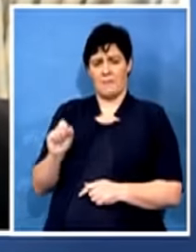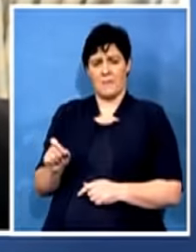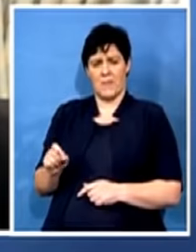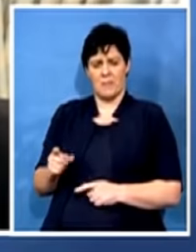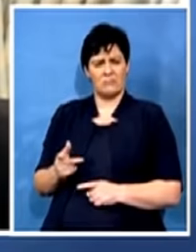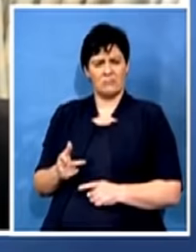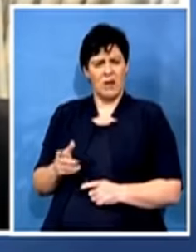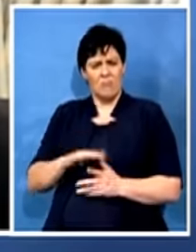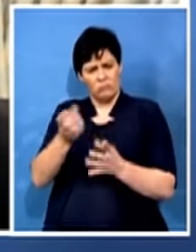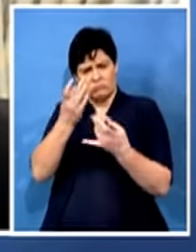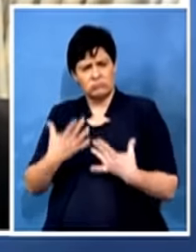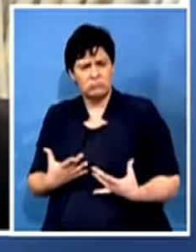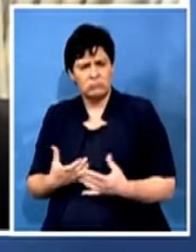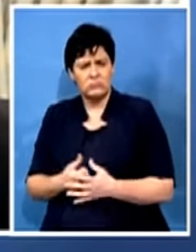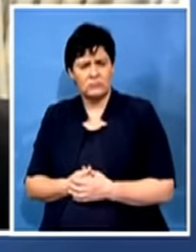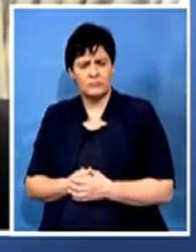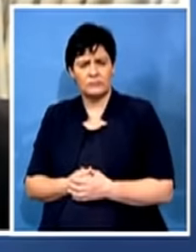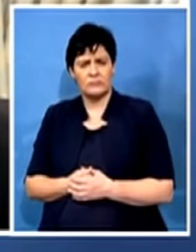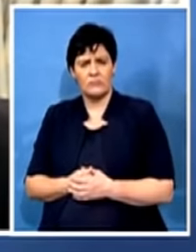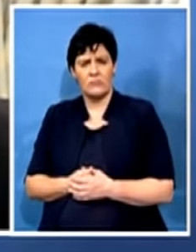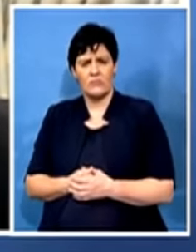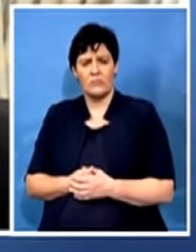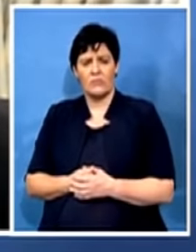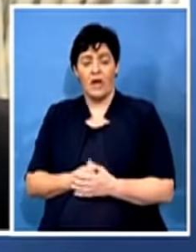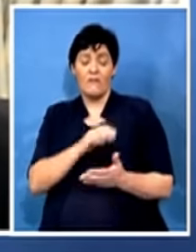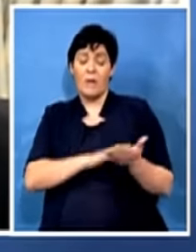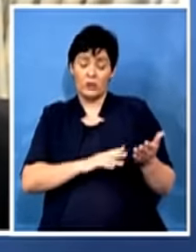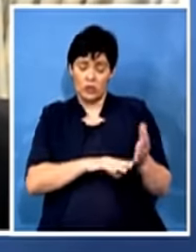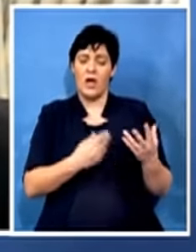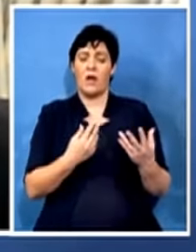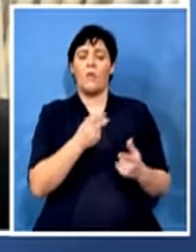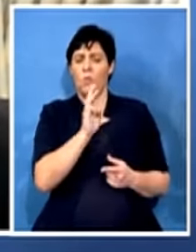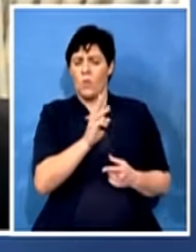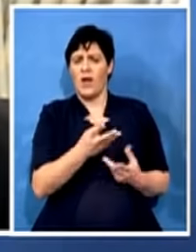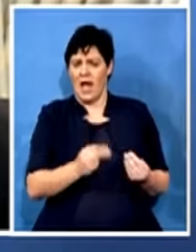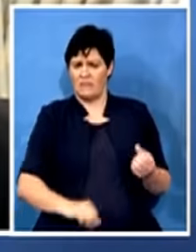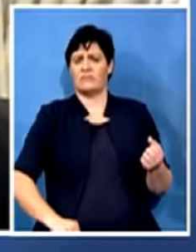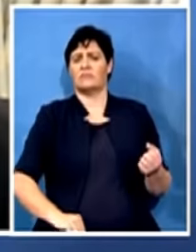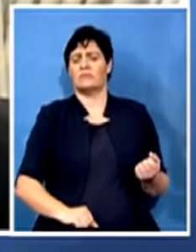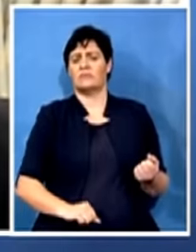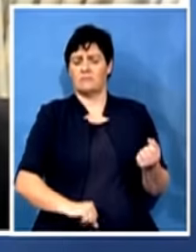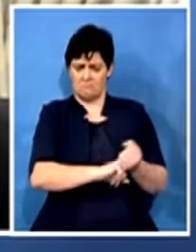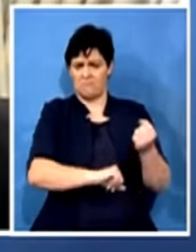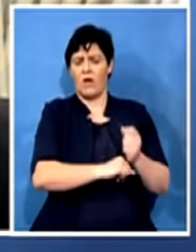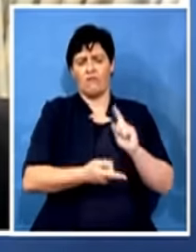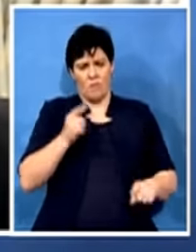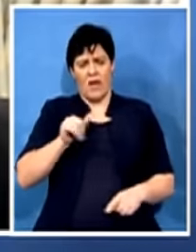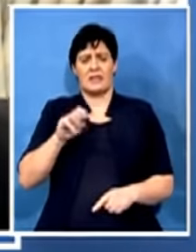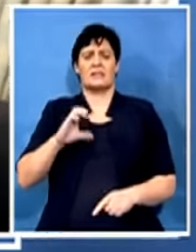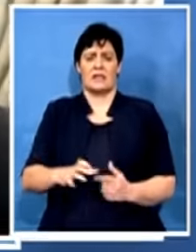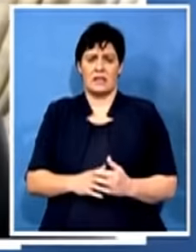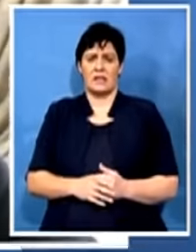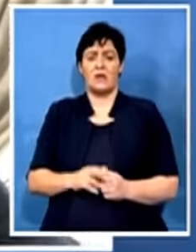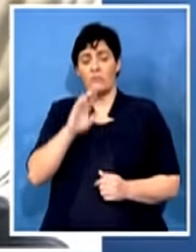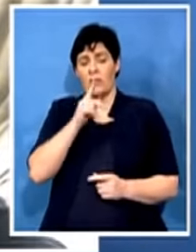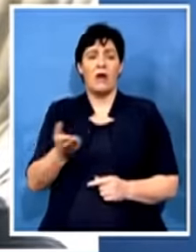Essentially, Ace Makashulek will have a significant backing within the African National Congress. You'd remember that the 2017 conference of the ANC, there was no